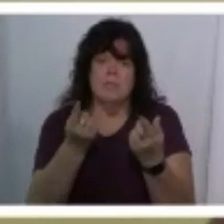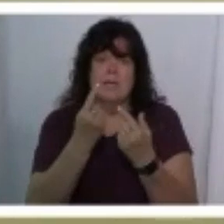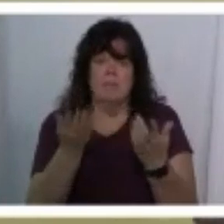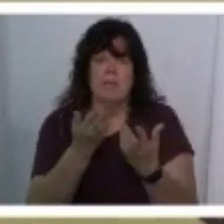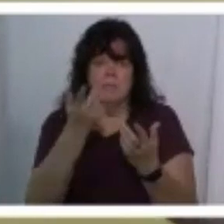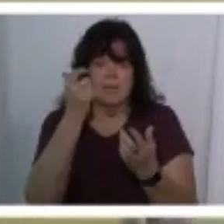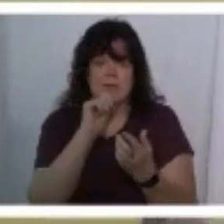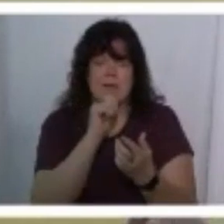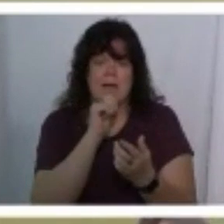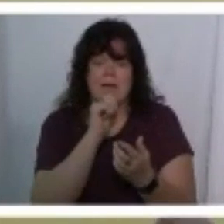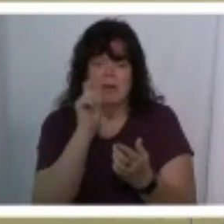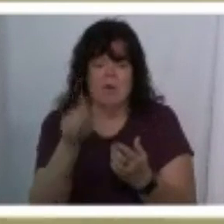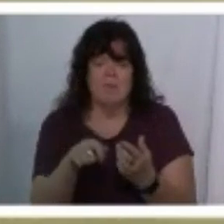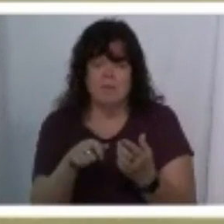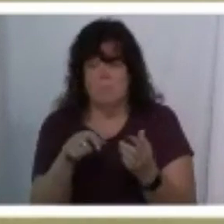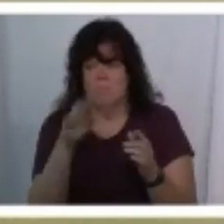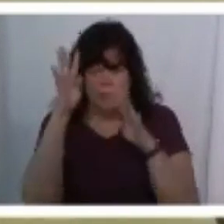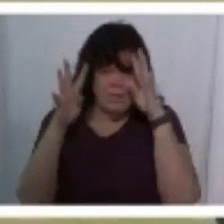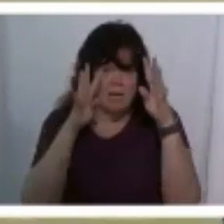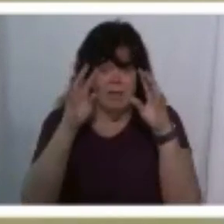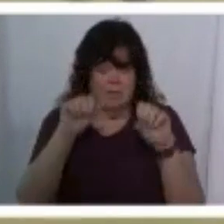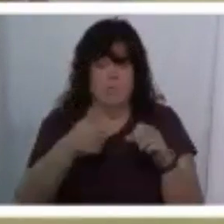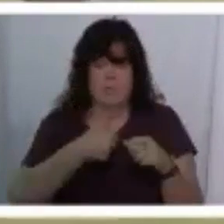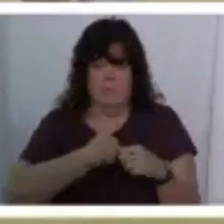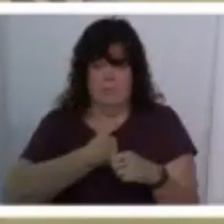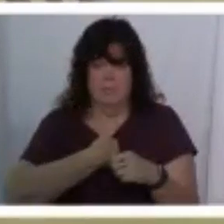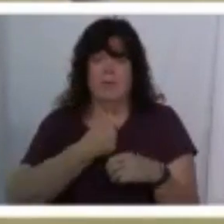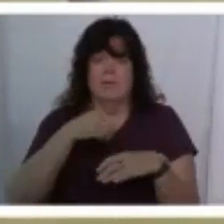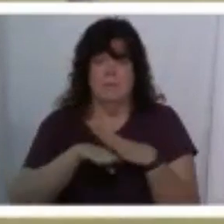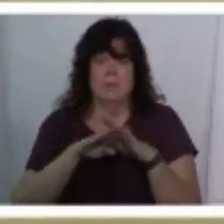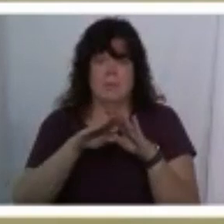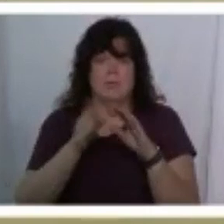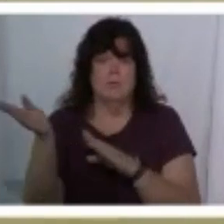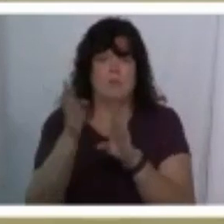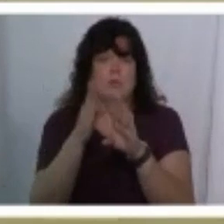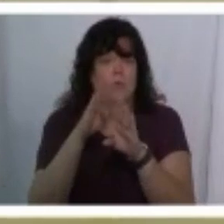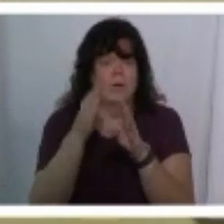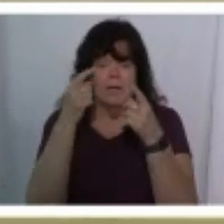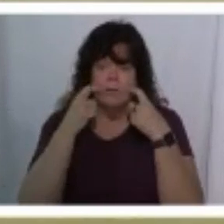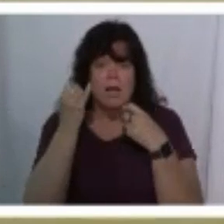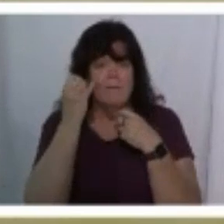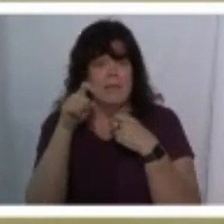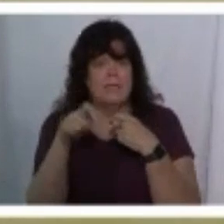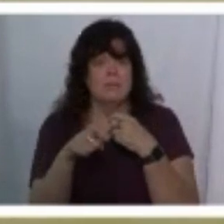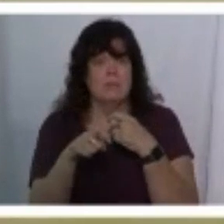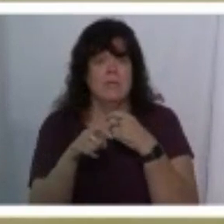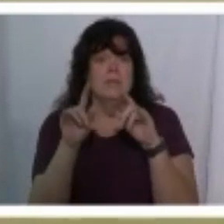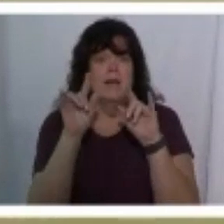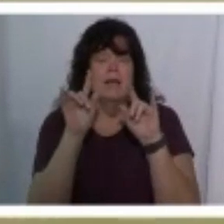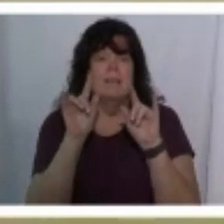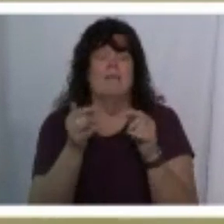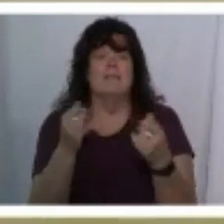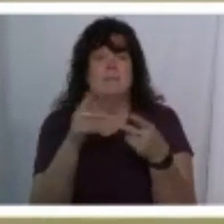to tell you what's going on i don't have to be anything i can just be me and i can walk in the door and cry if that's what i need to do so i love this